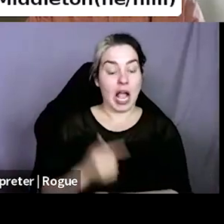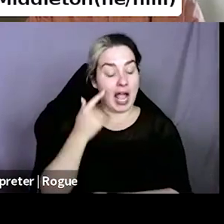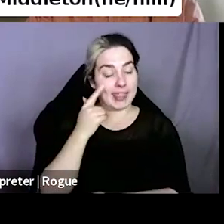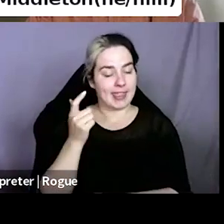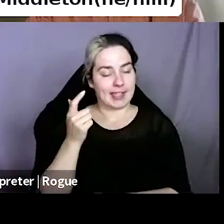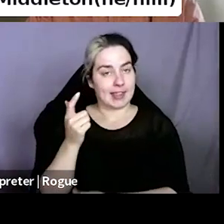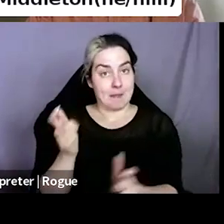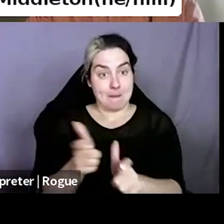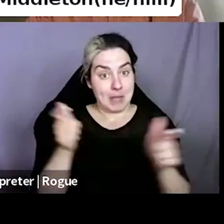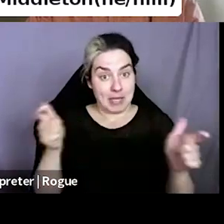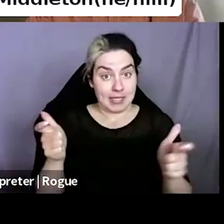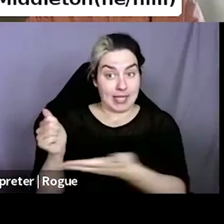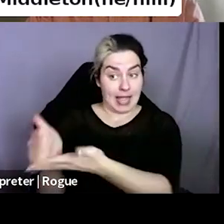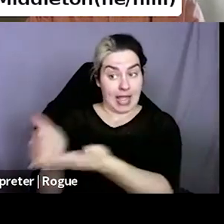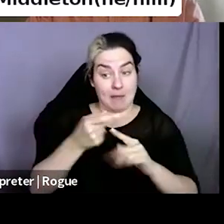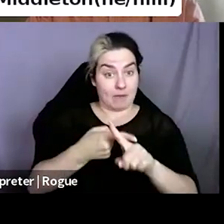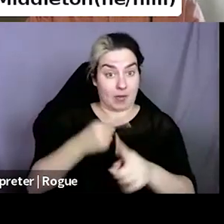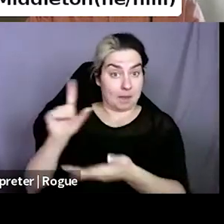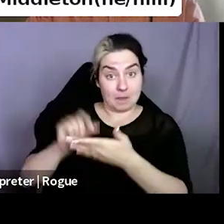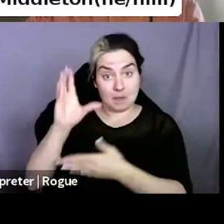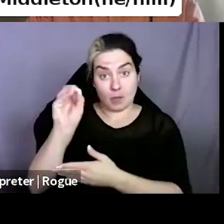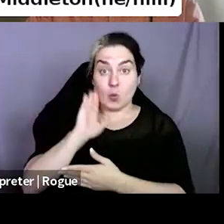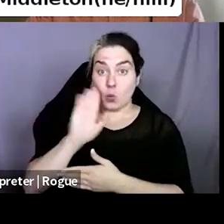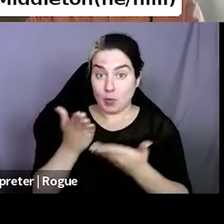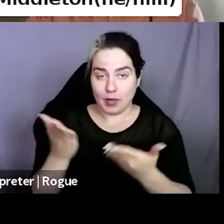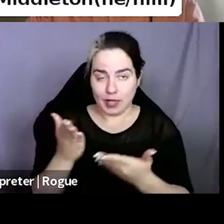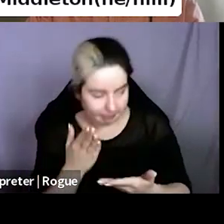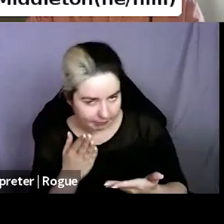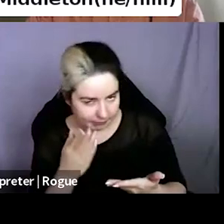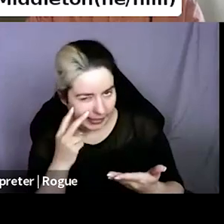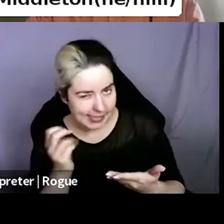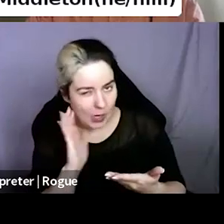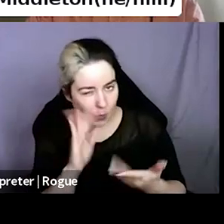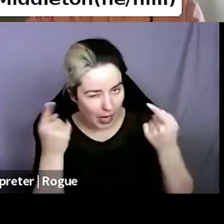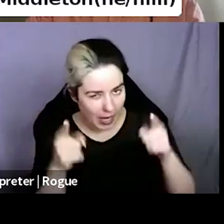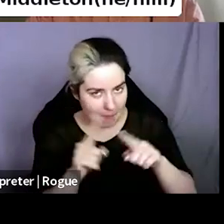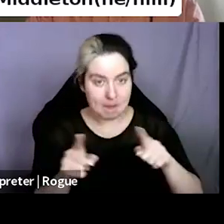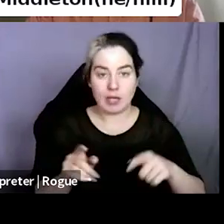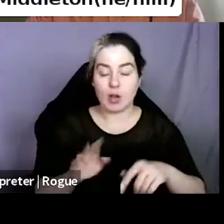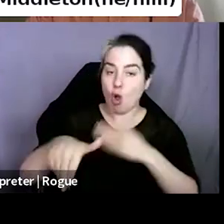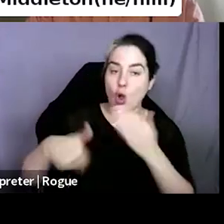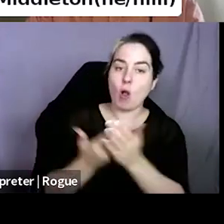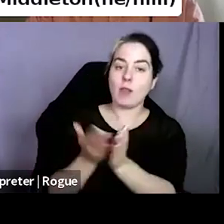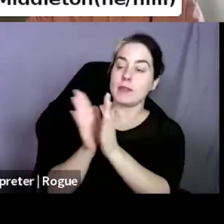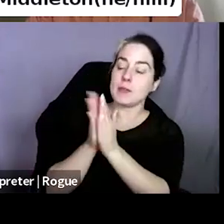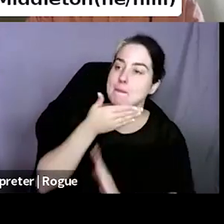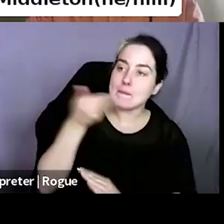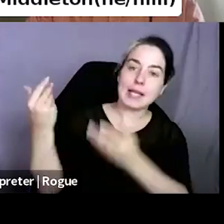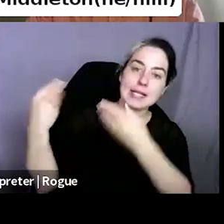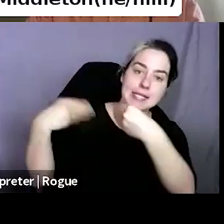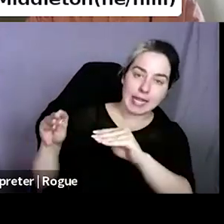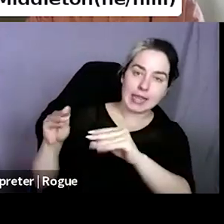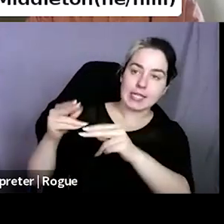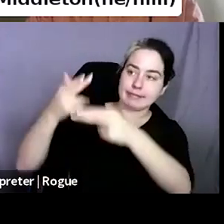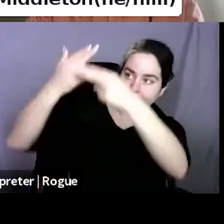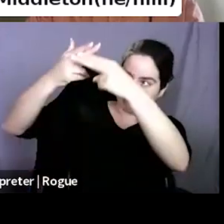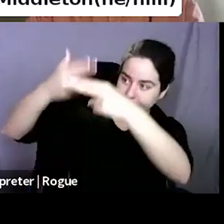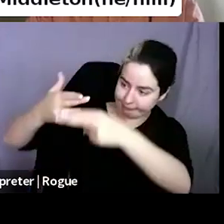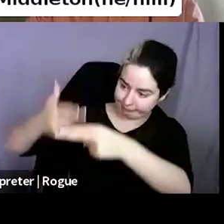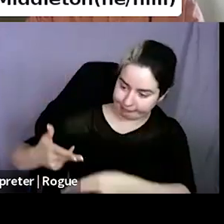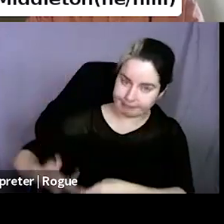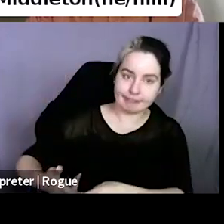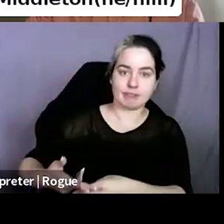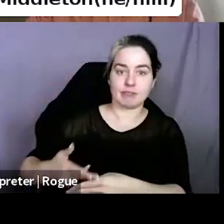doubtful this would ever happen, but on the bestseller titles that all of the big stores like Amazon, Barnes, Noble, Indigo